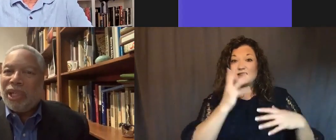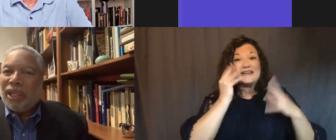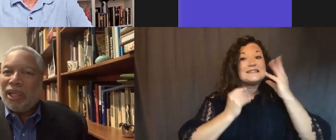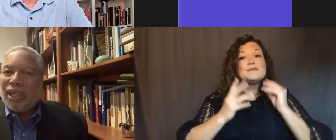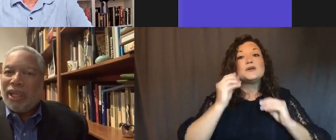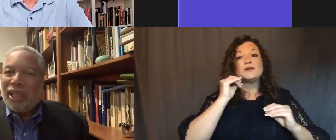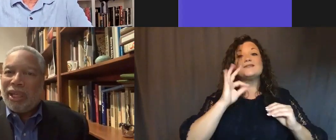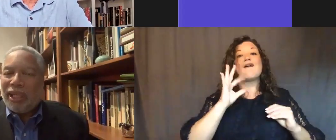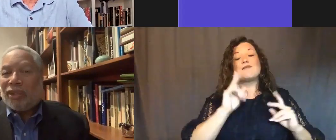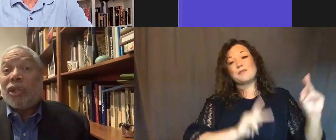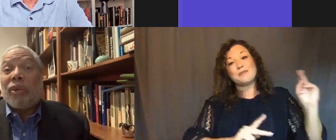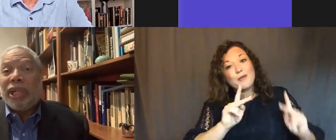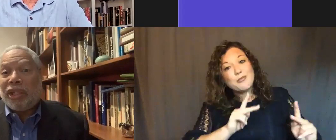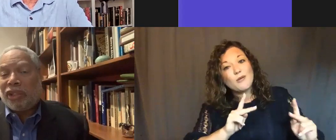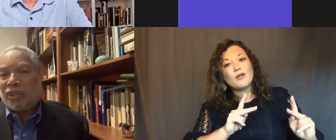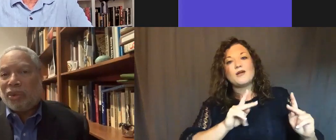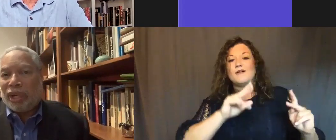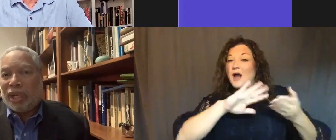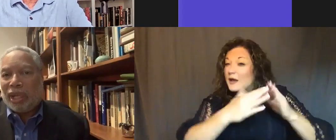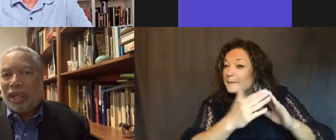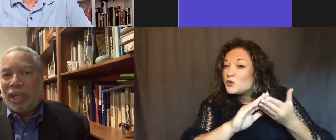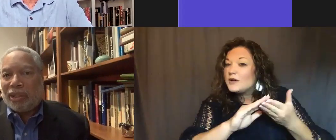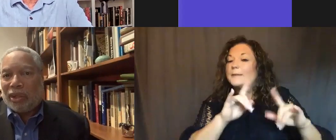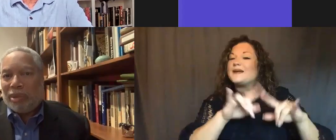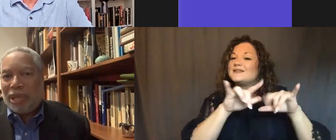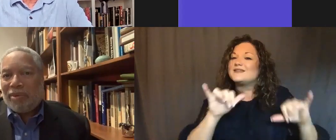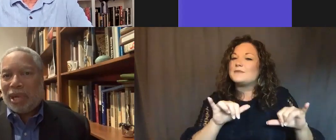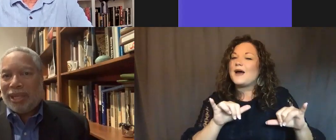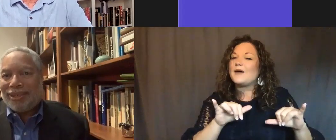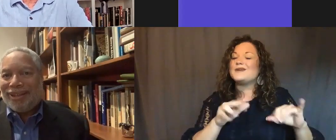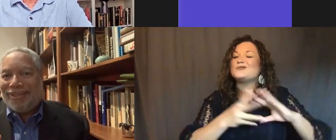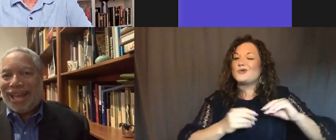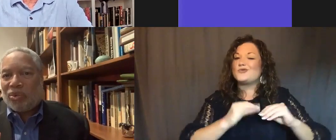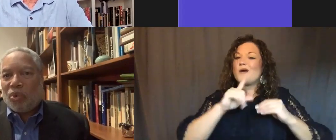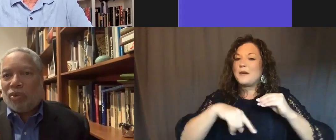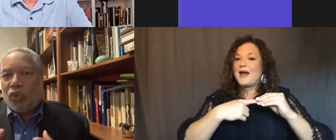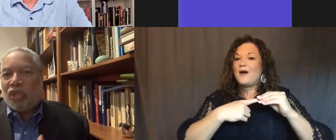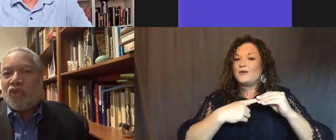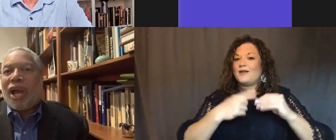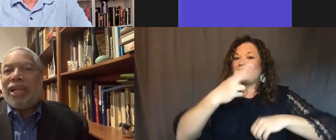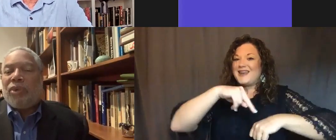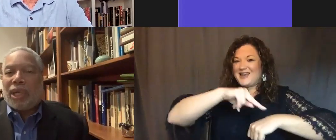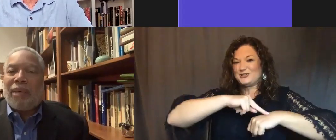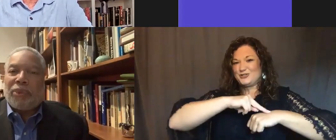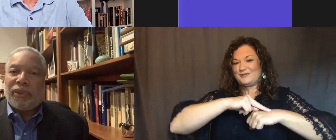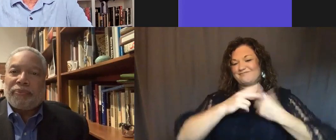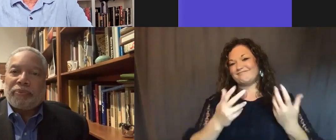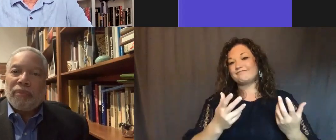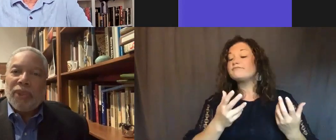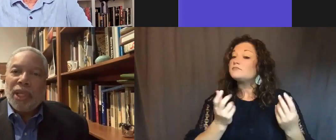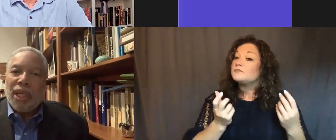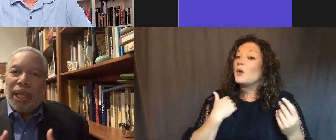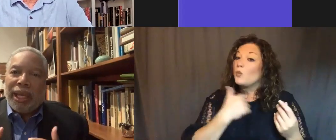community, it is also a nation's story. So, in many ways, that's what we tried to accomplish.